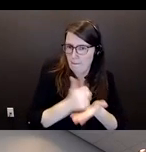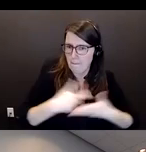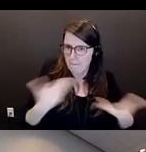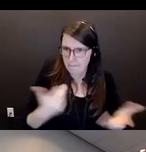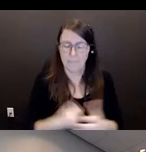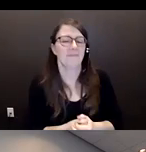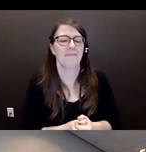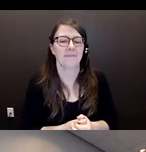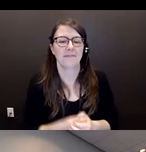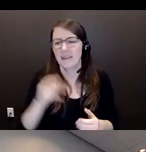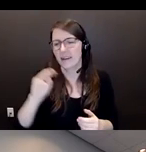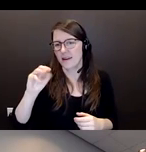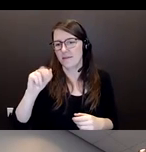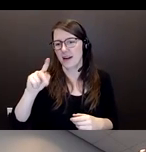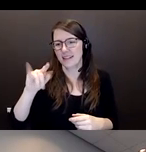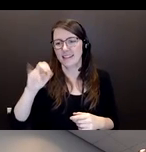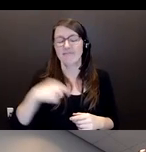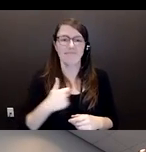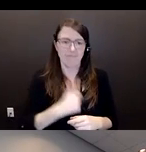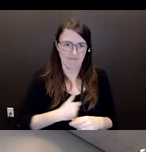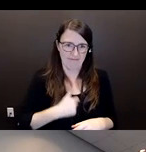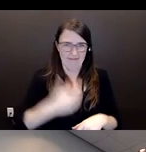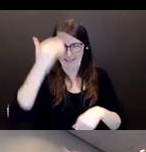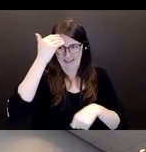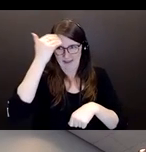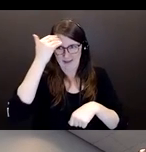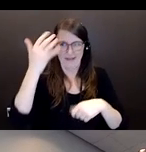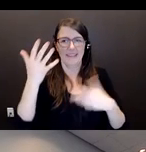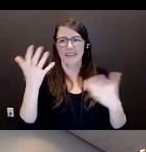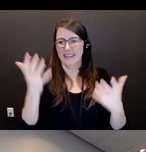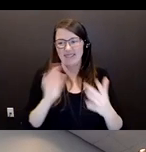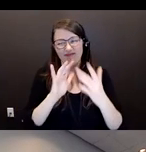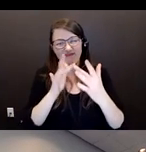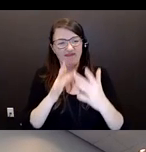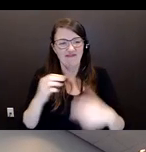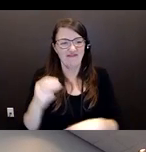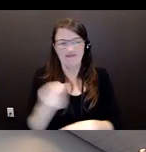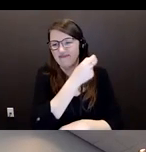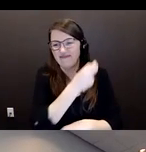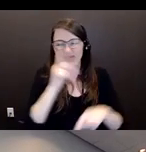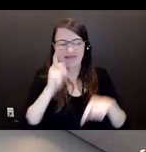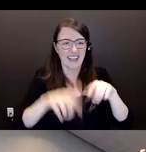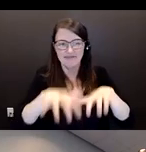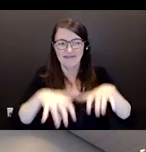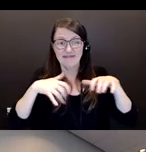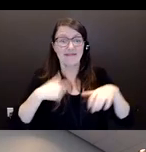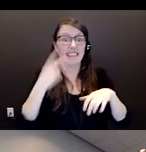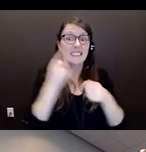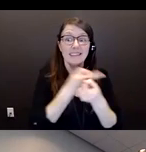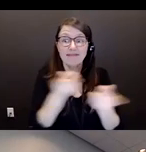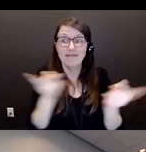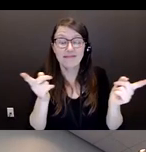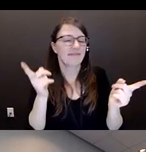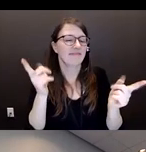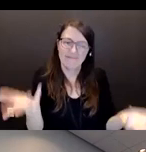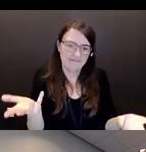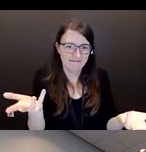sorry that we unfortunately times are as they are. We have to go electronically, thus I can't see you. As